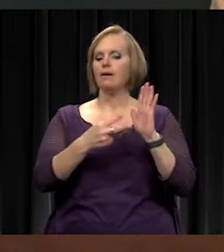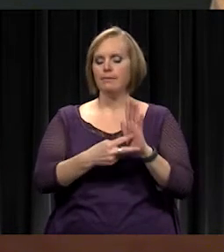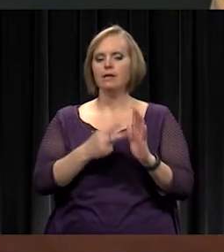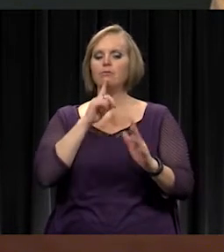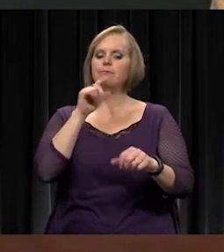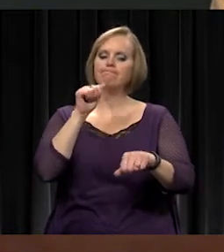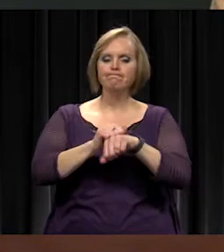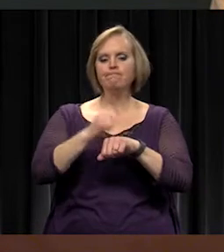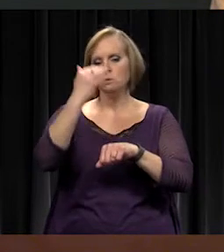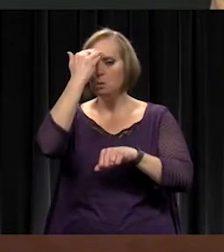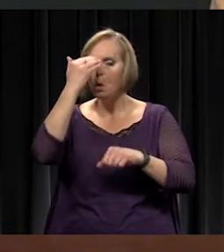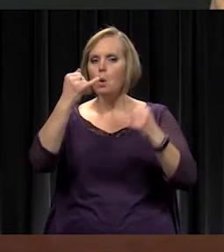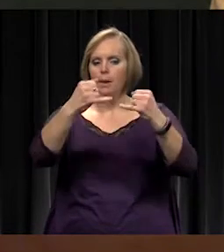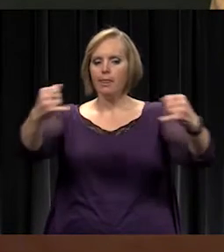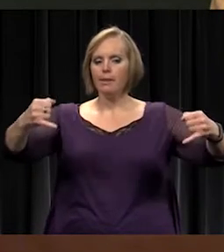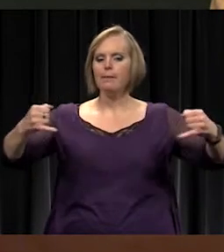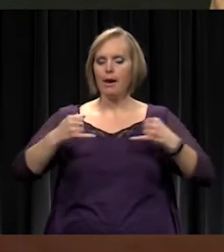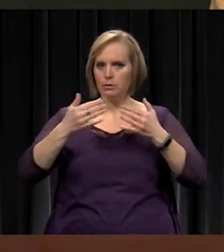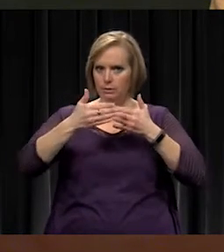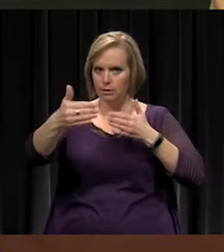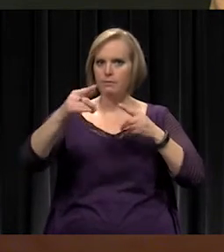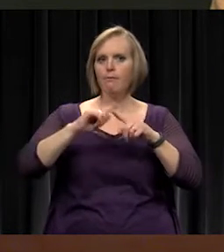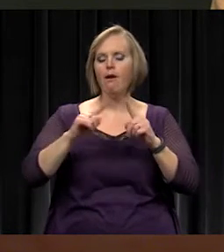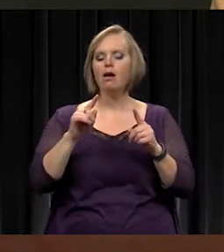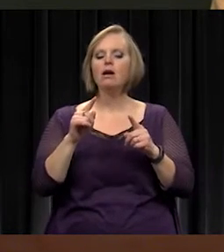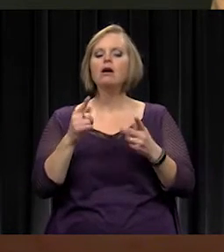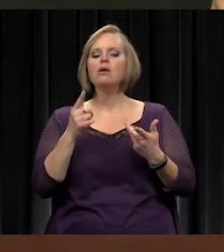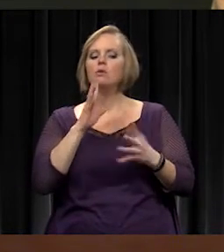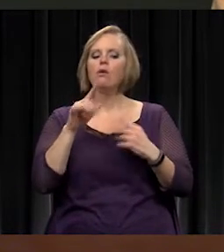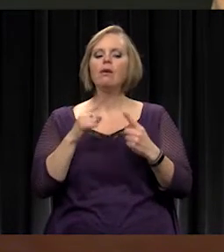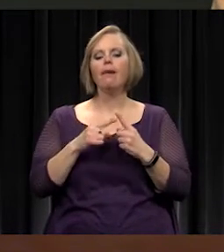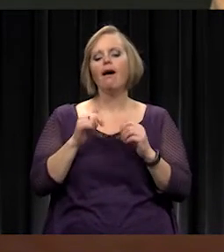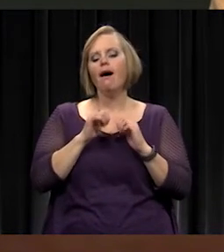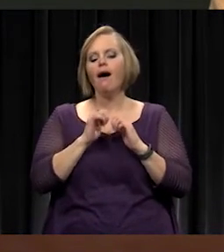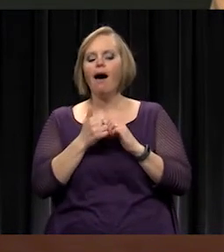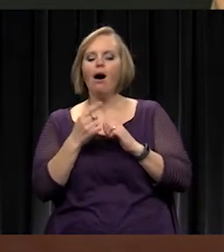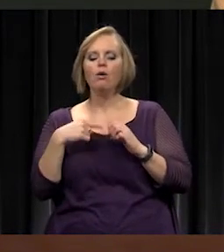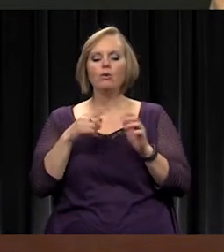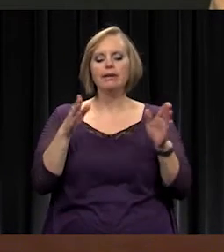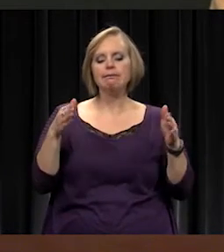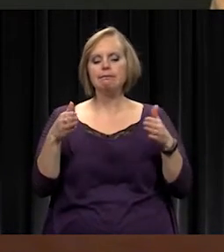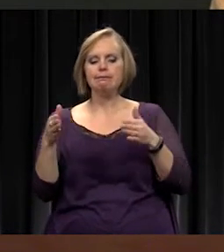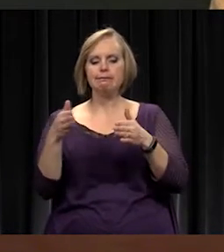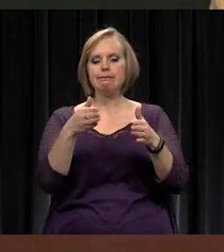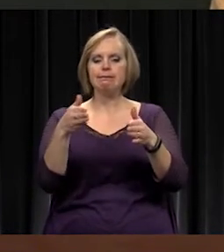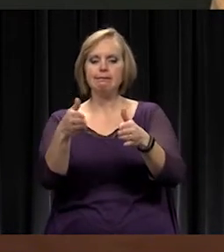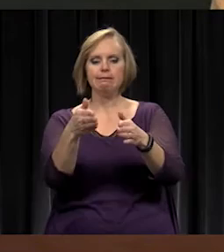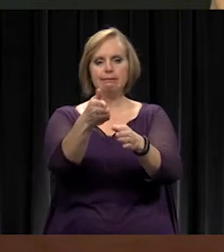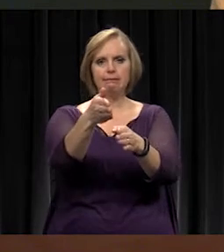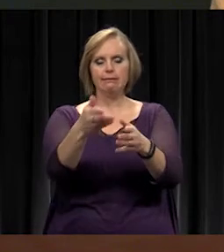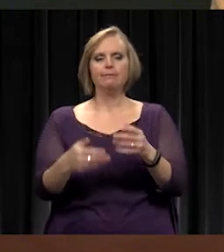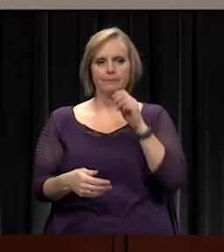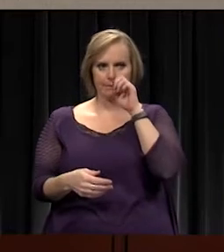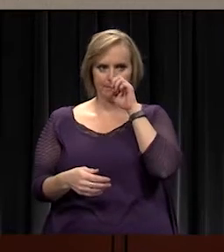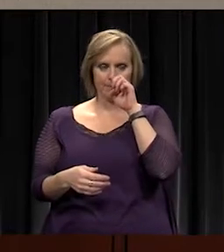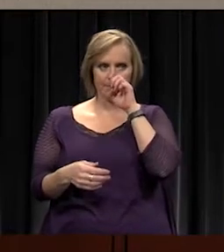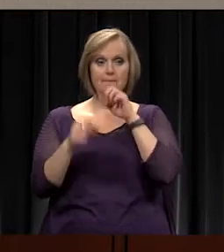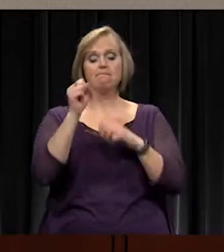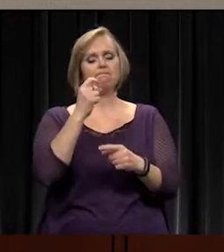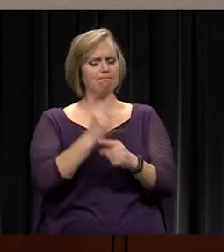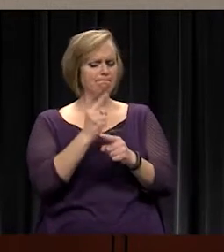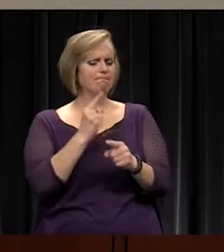look like going forward. This is about how did we get to where we're going with this. Is that correct? You bet. We're about halfway through